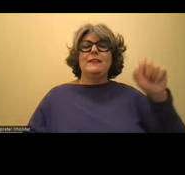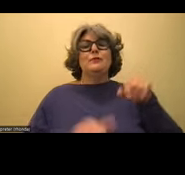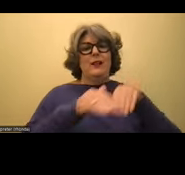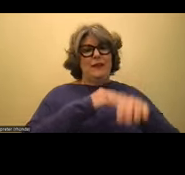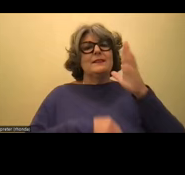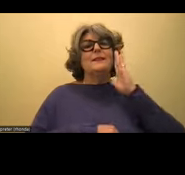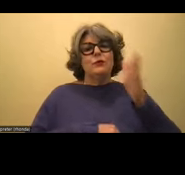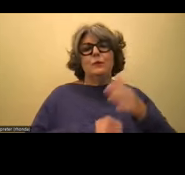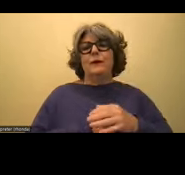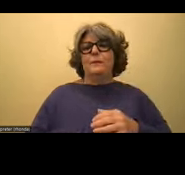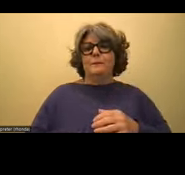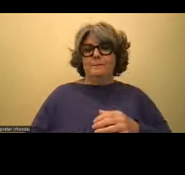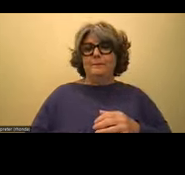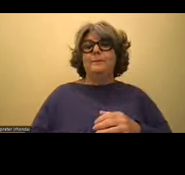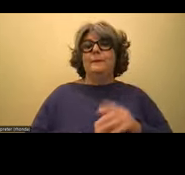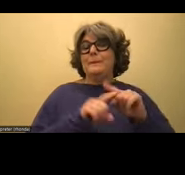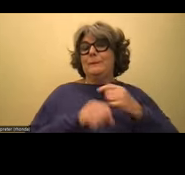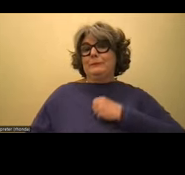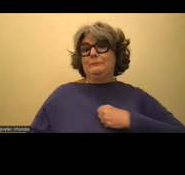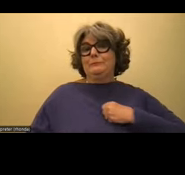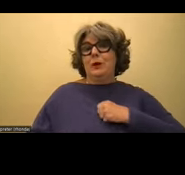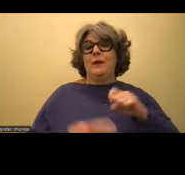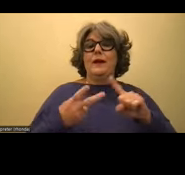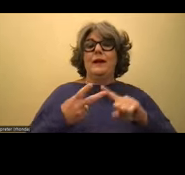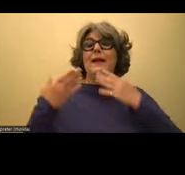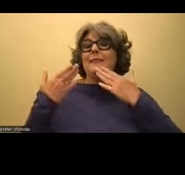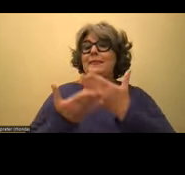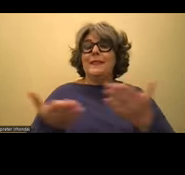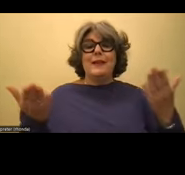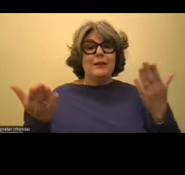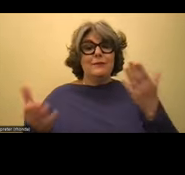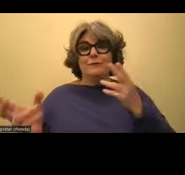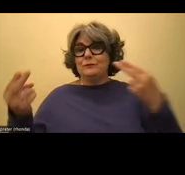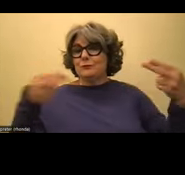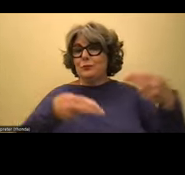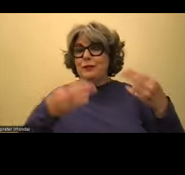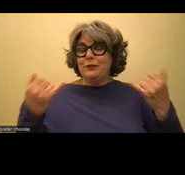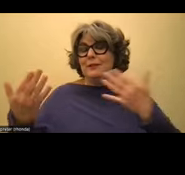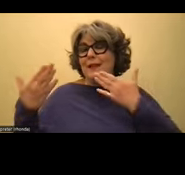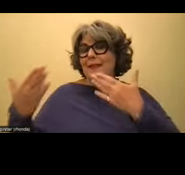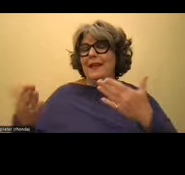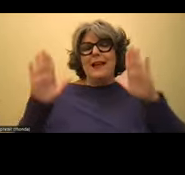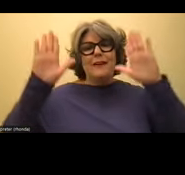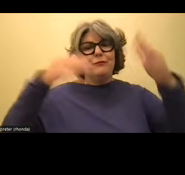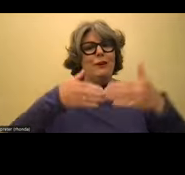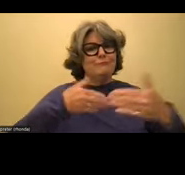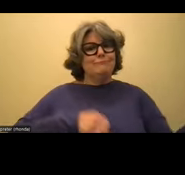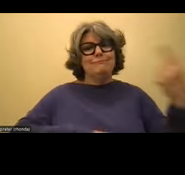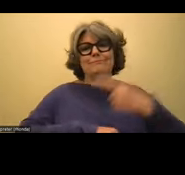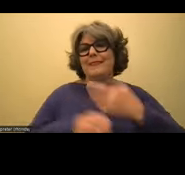to everything. But sorry about that. And thank you all so much for joining, and have a great rest of your day.